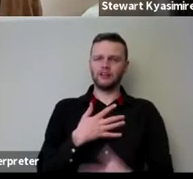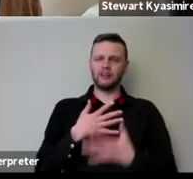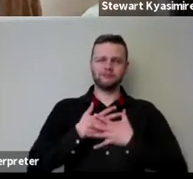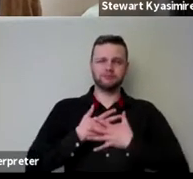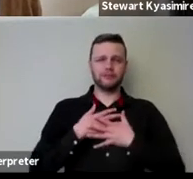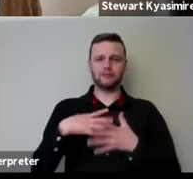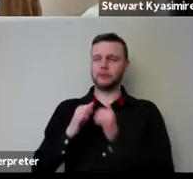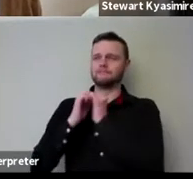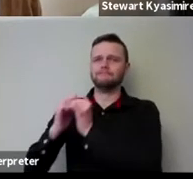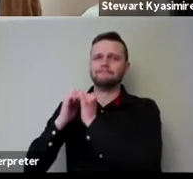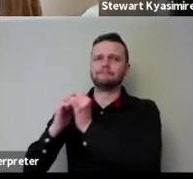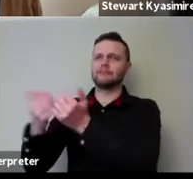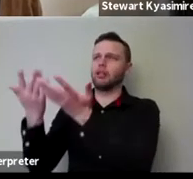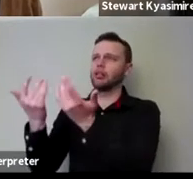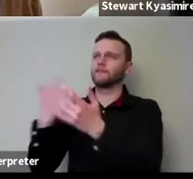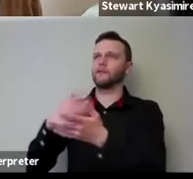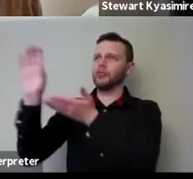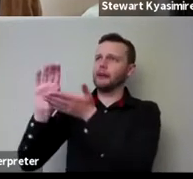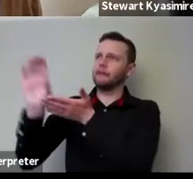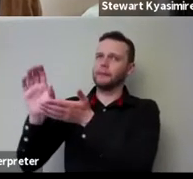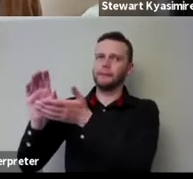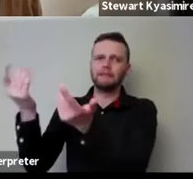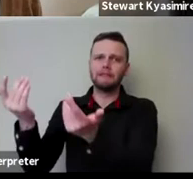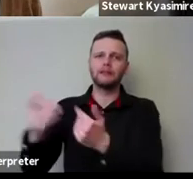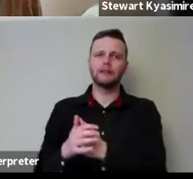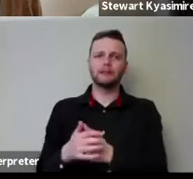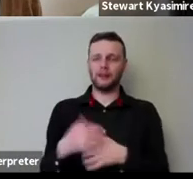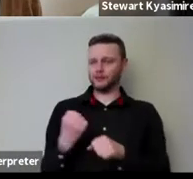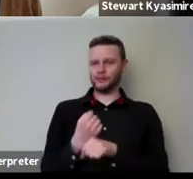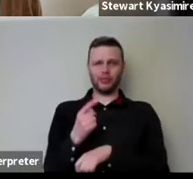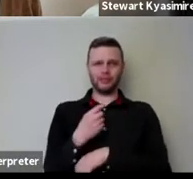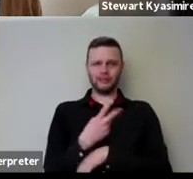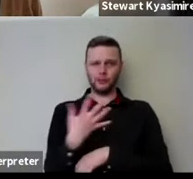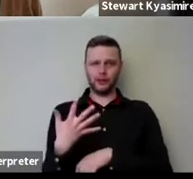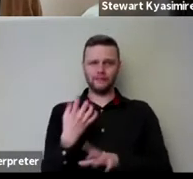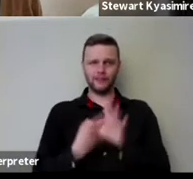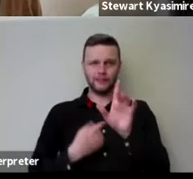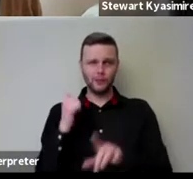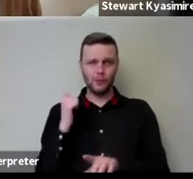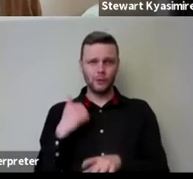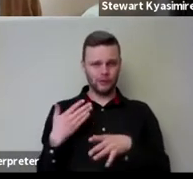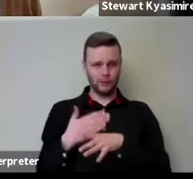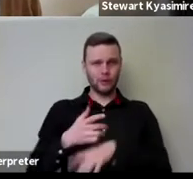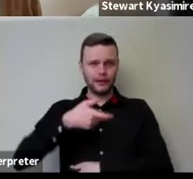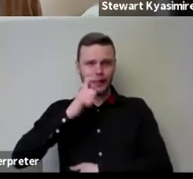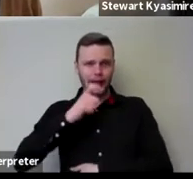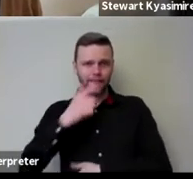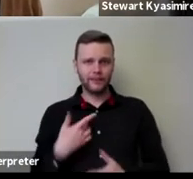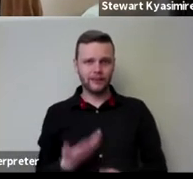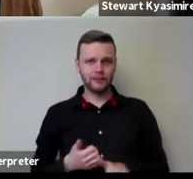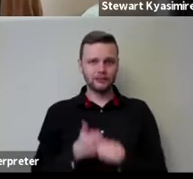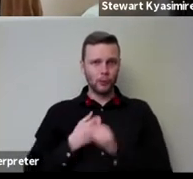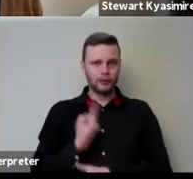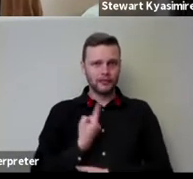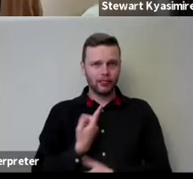people for their their income that's what i did like 25 years ago when i was working in cafes and stuff like that so i think this